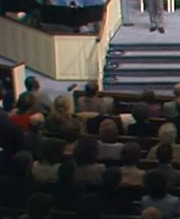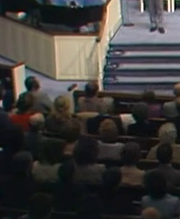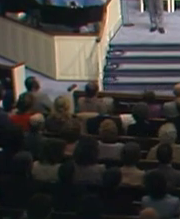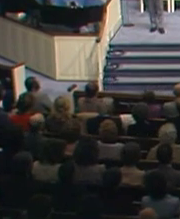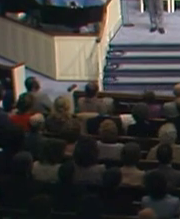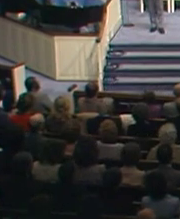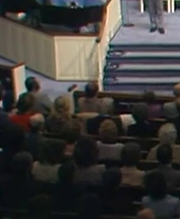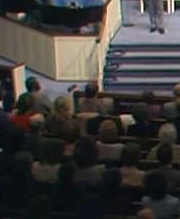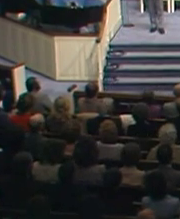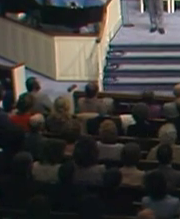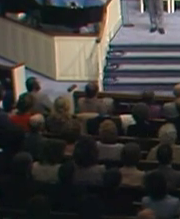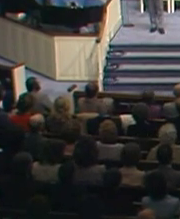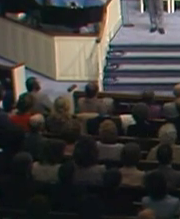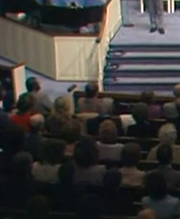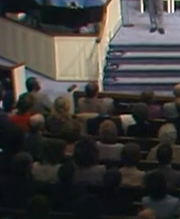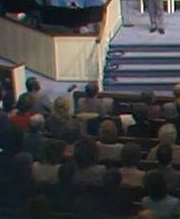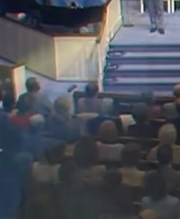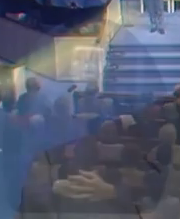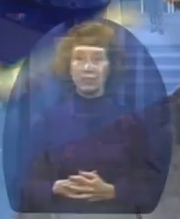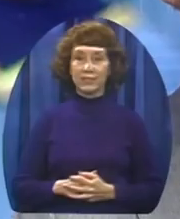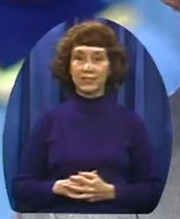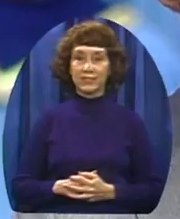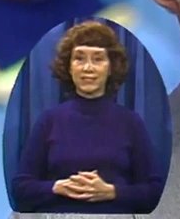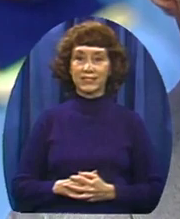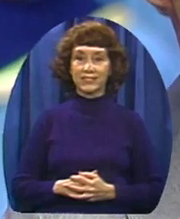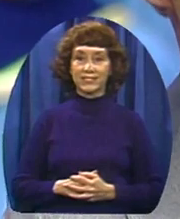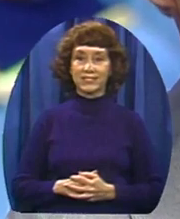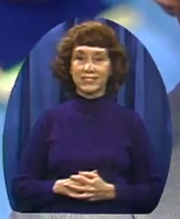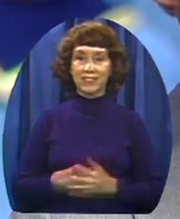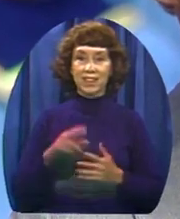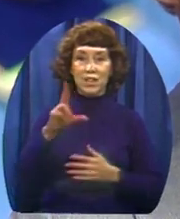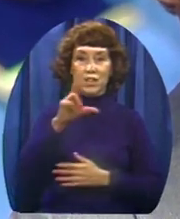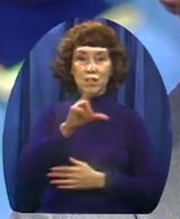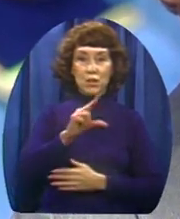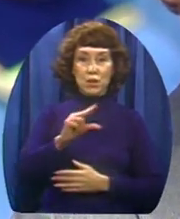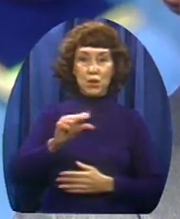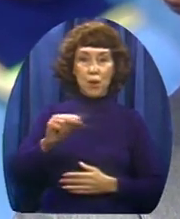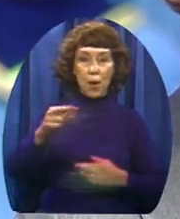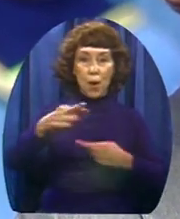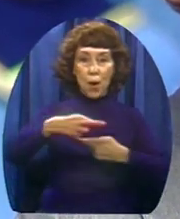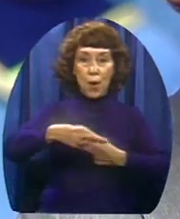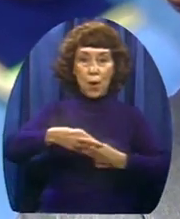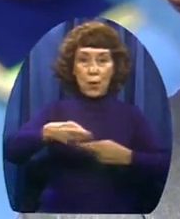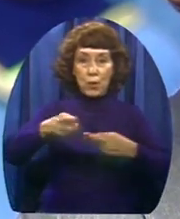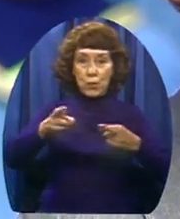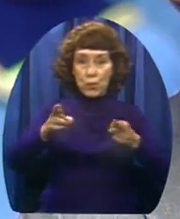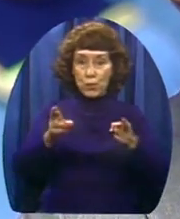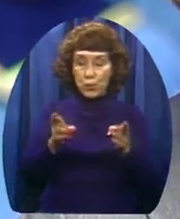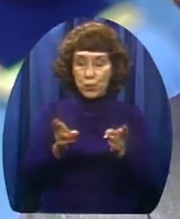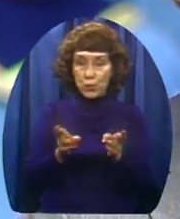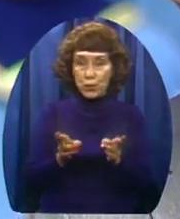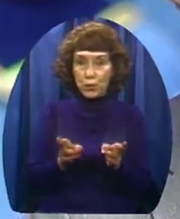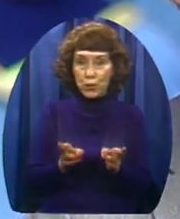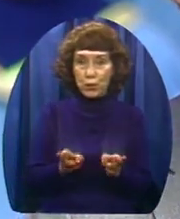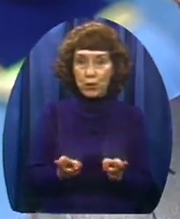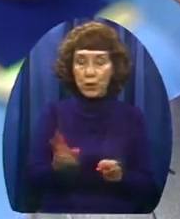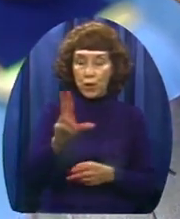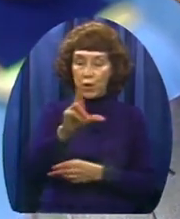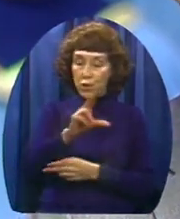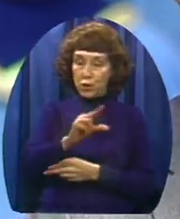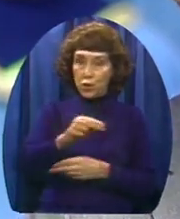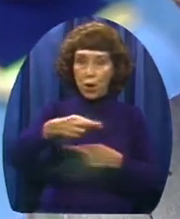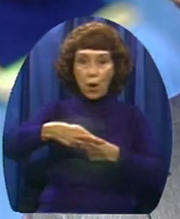PIANO No room, no